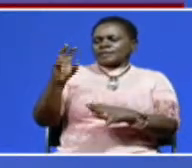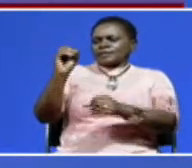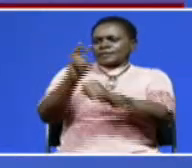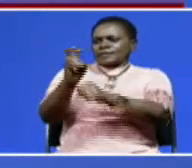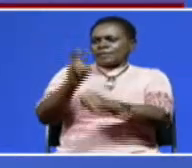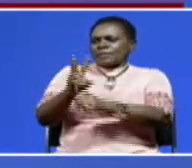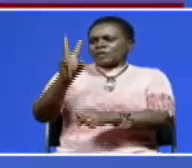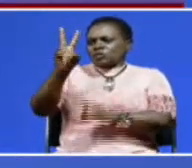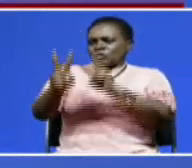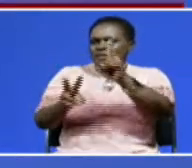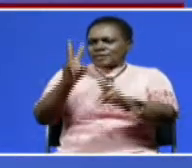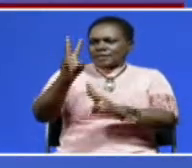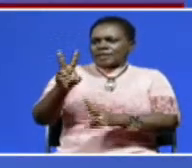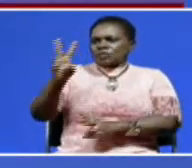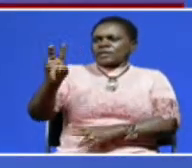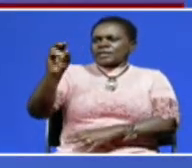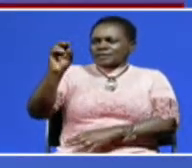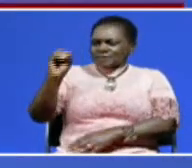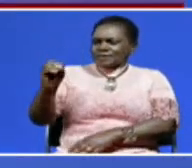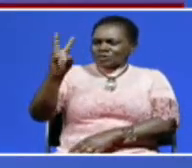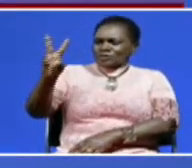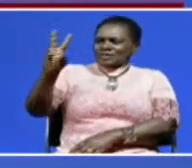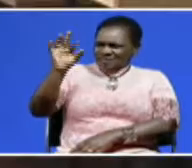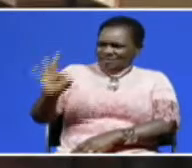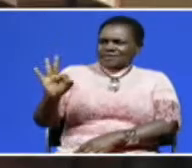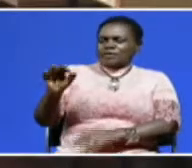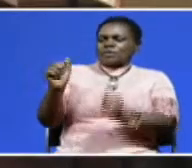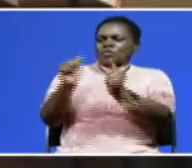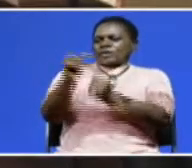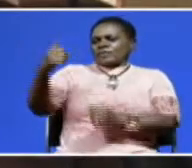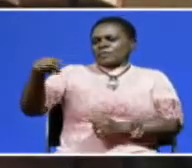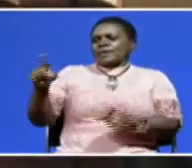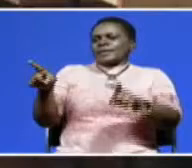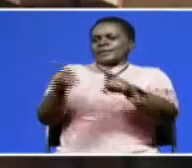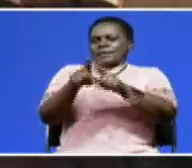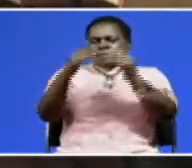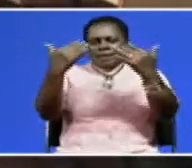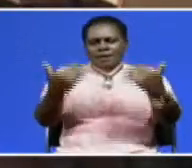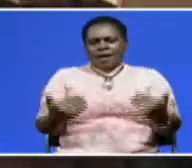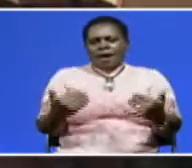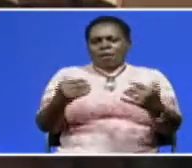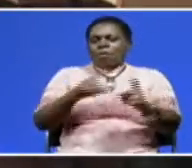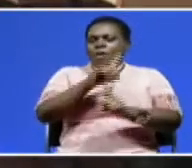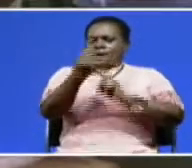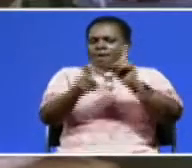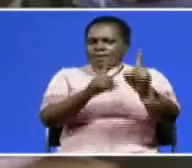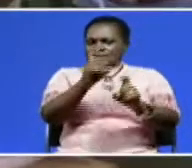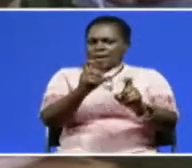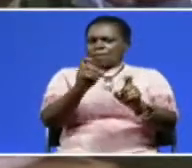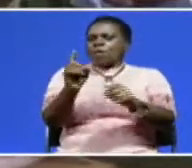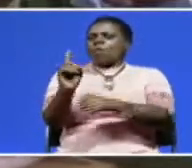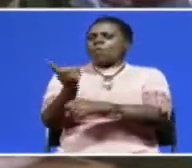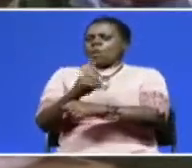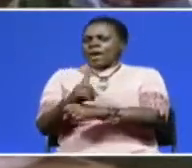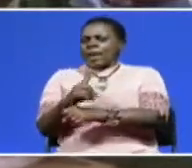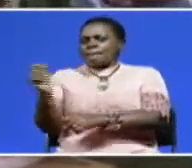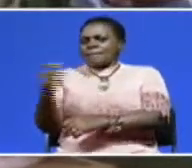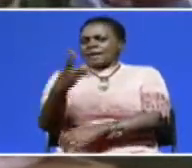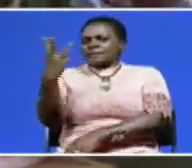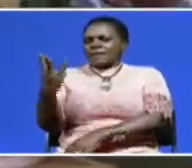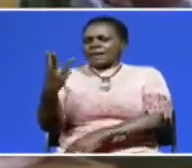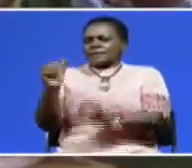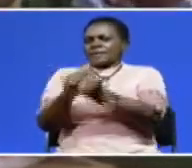22nd, 2023, with national exam marking. Meanwhile, the current KCSE exams will be start starting March